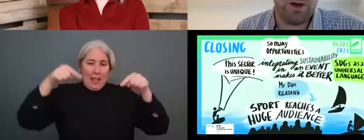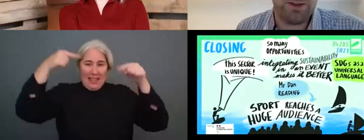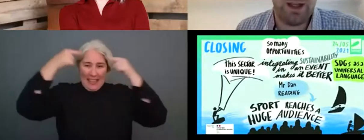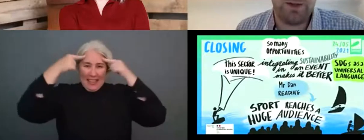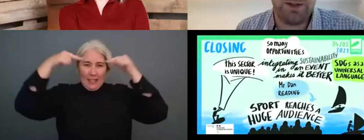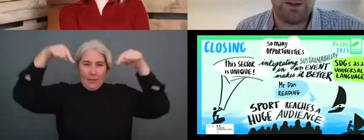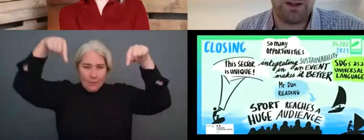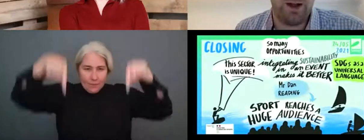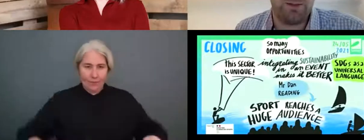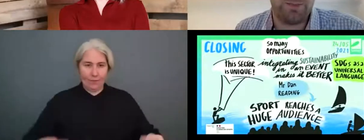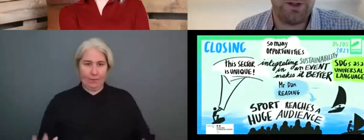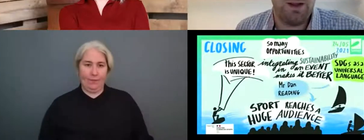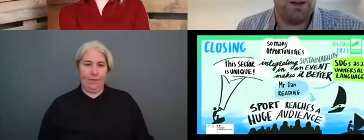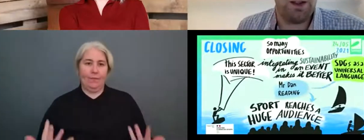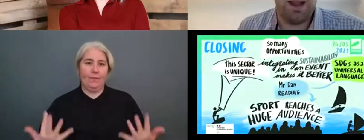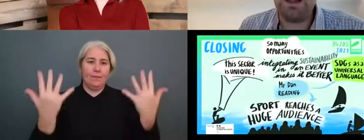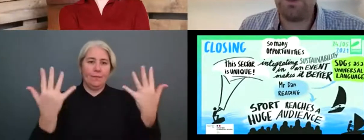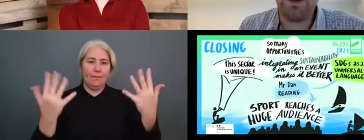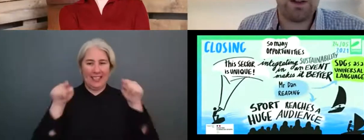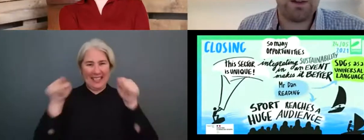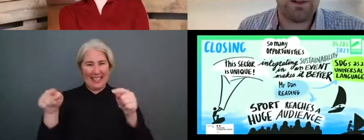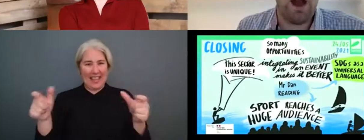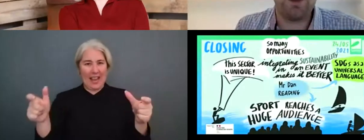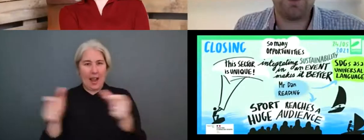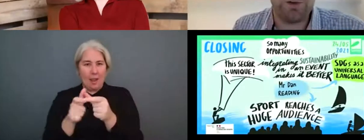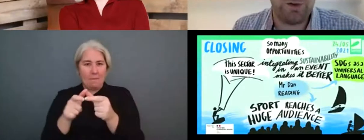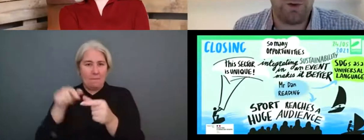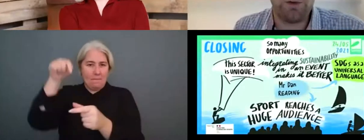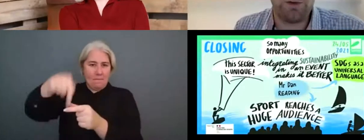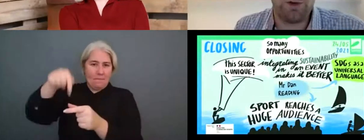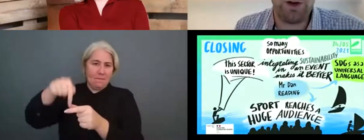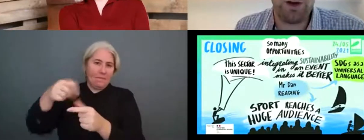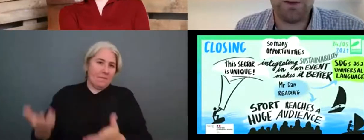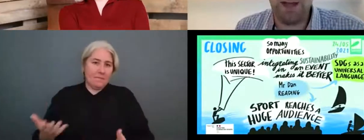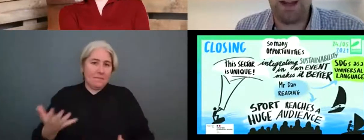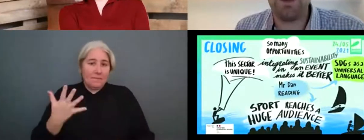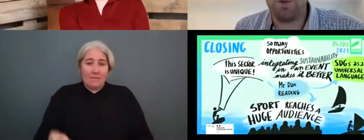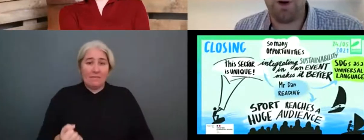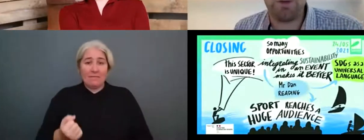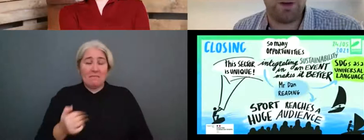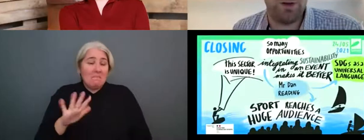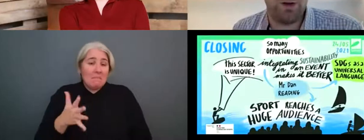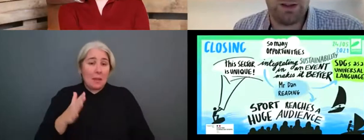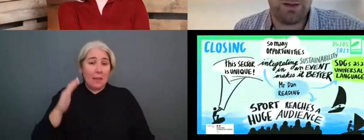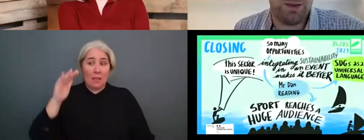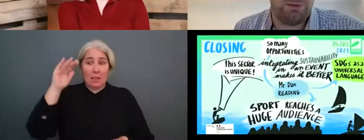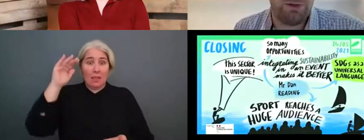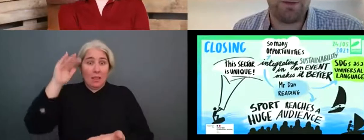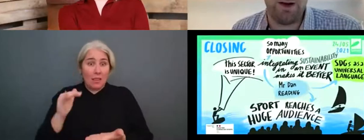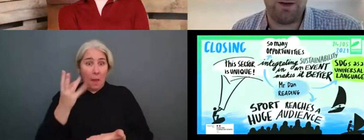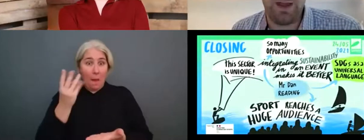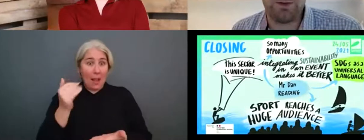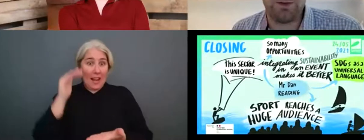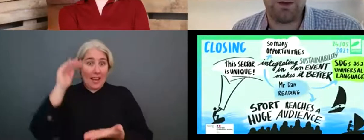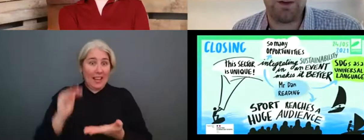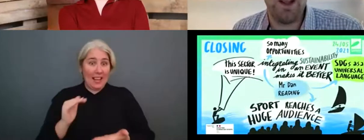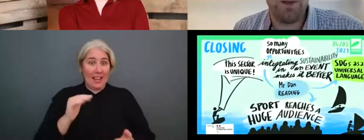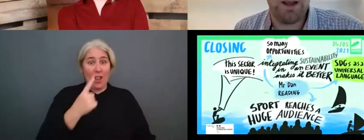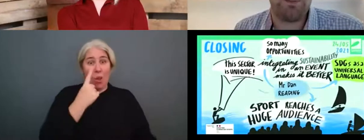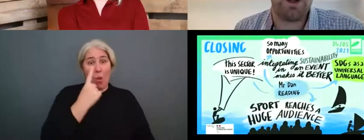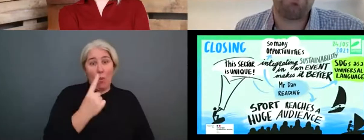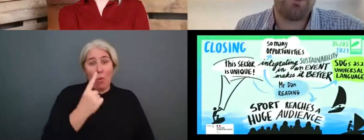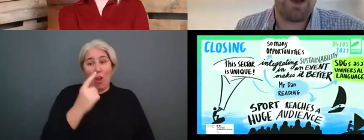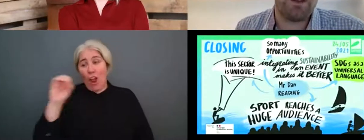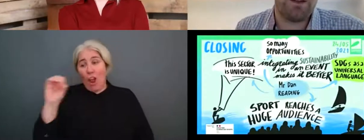lots of cost savings at clubs. Yeah. Even if it's a hundred, 200 euros, actually more often than not, it's three to 5,000 euros,